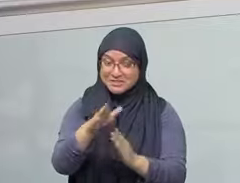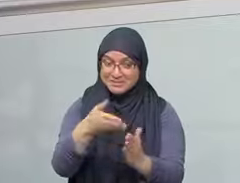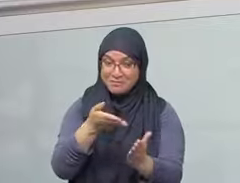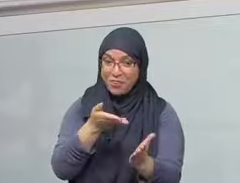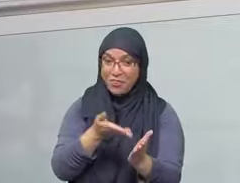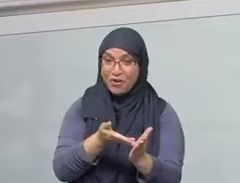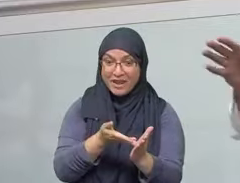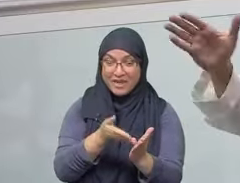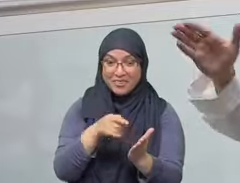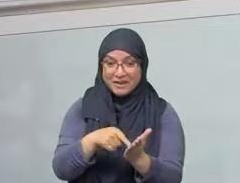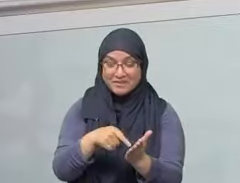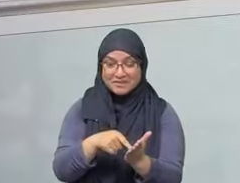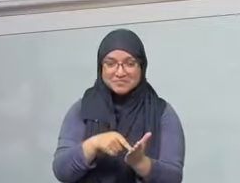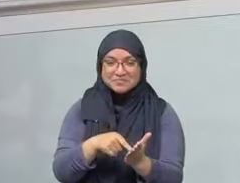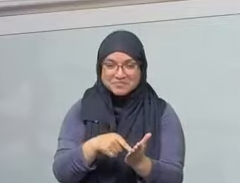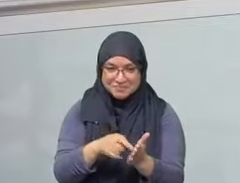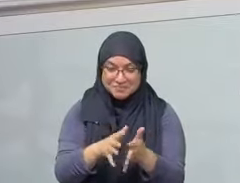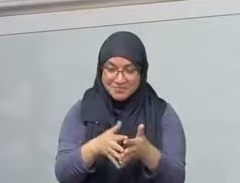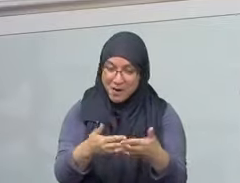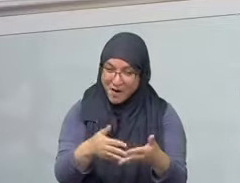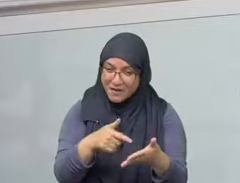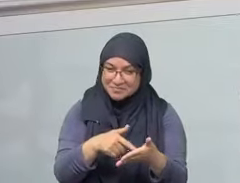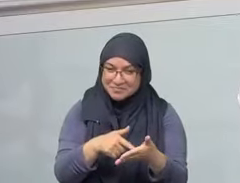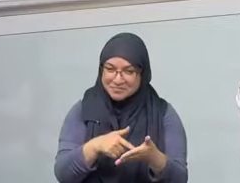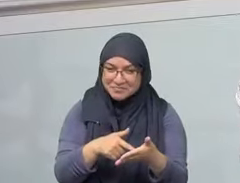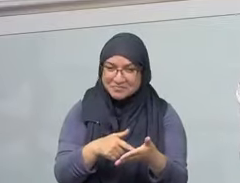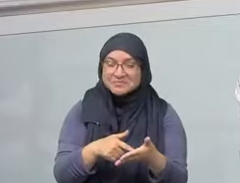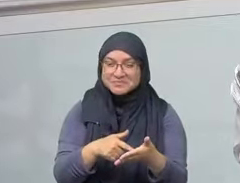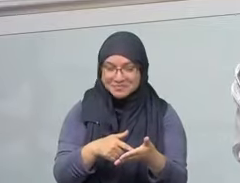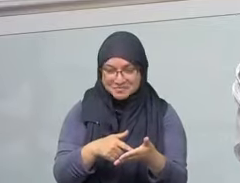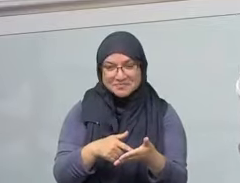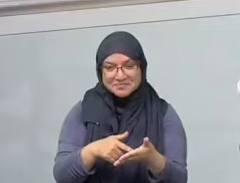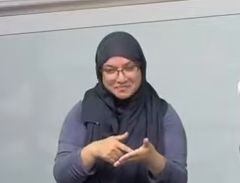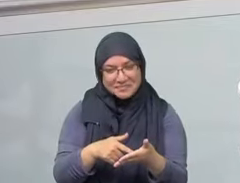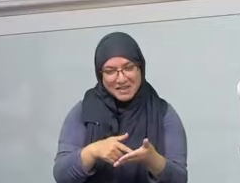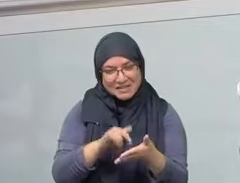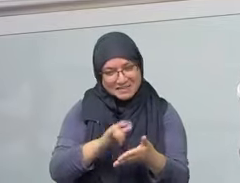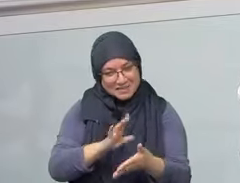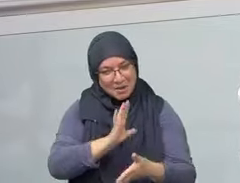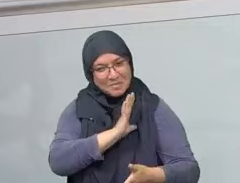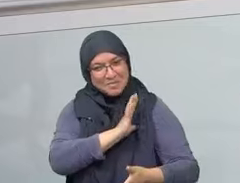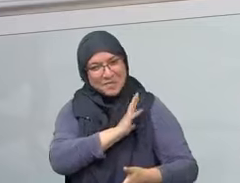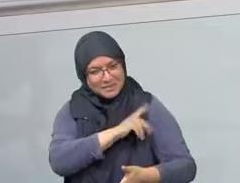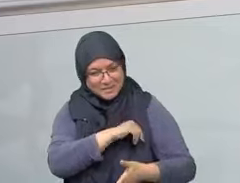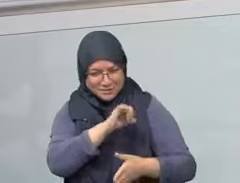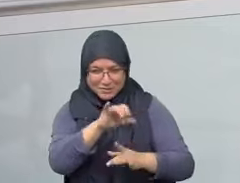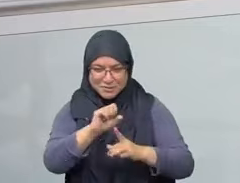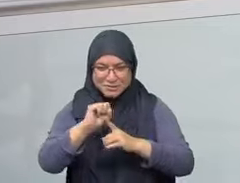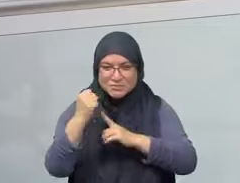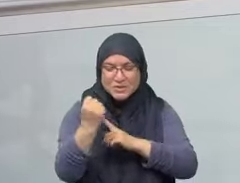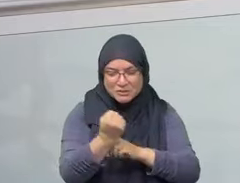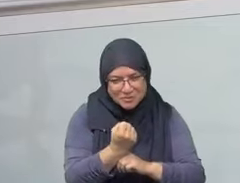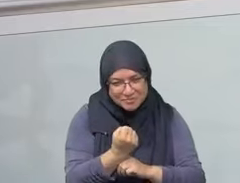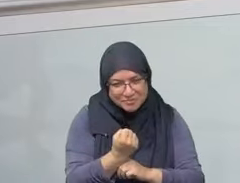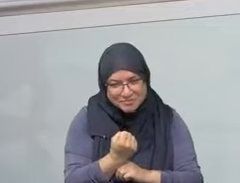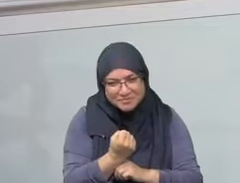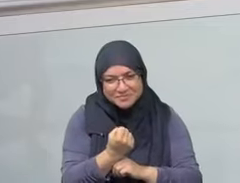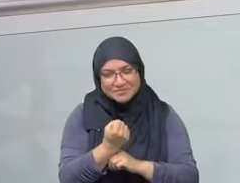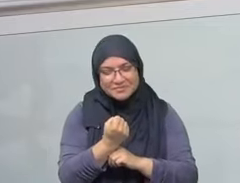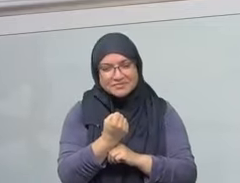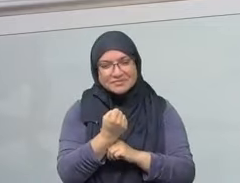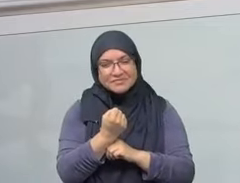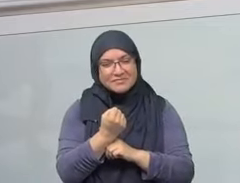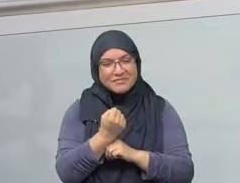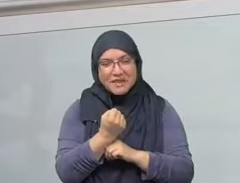it's preventing us from mobility because at the heart of the American colonial project and American imperialism is